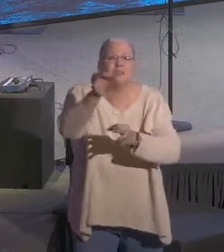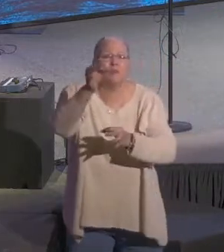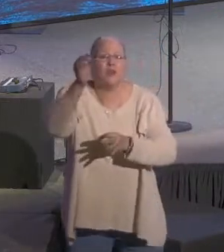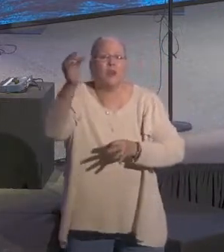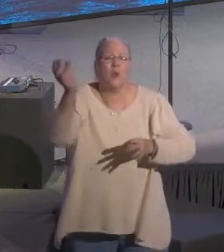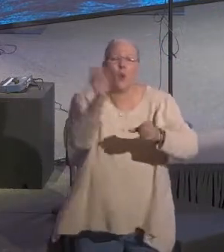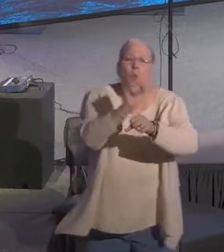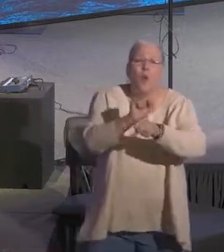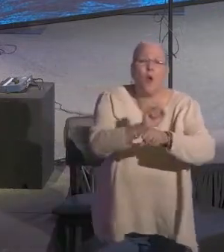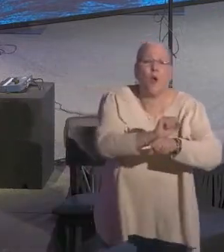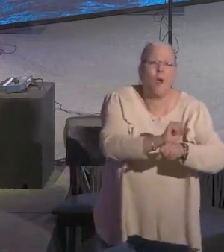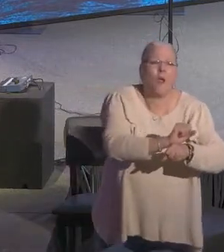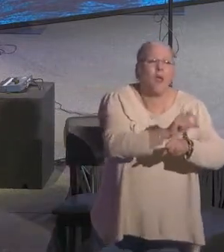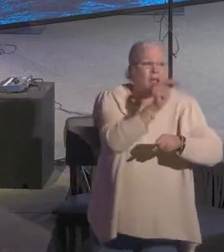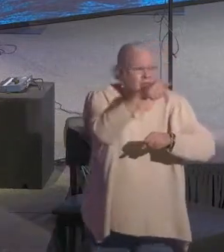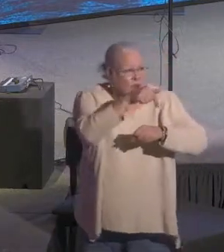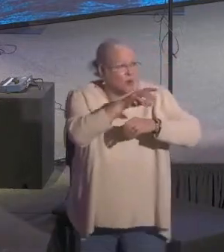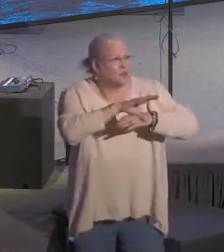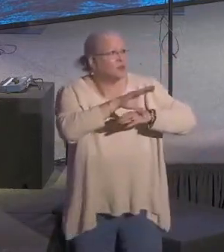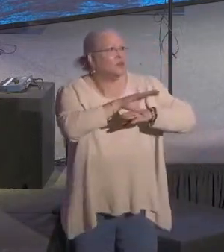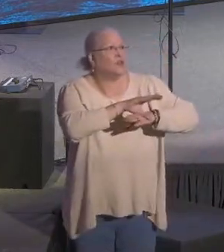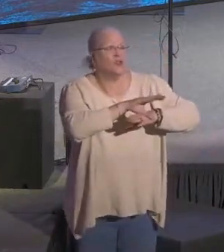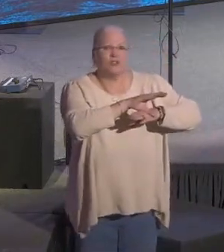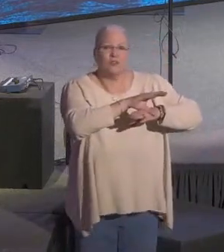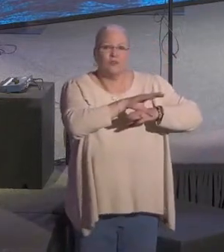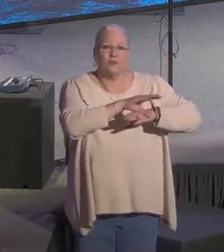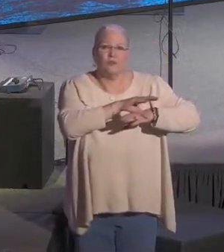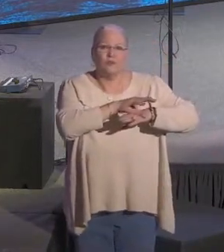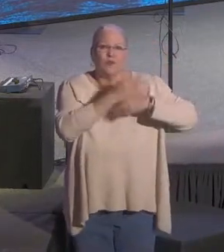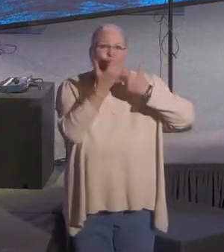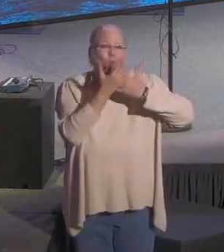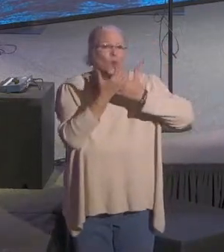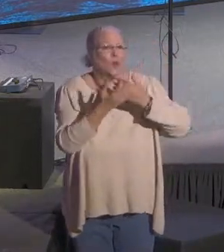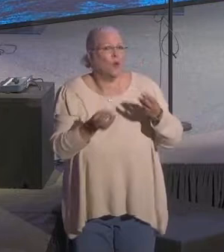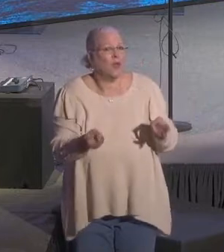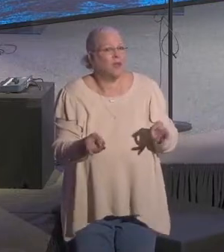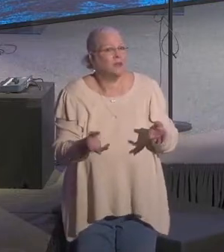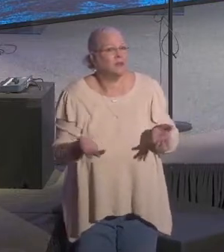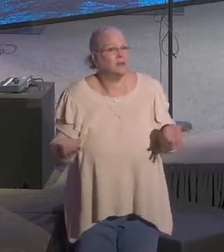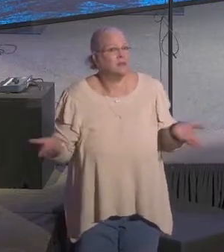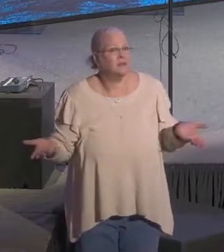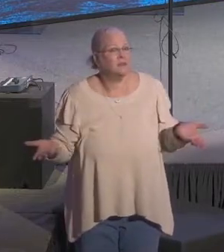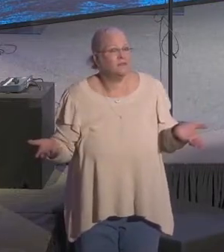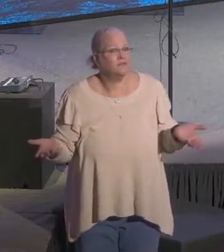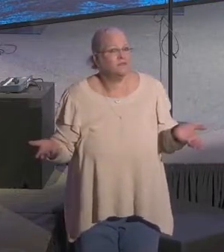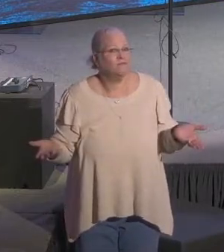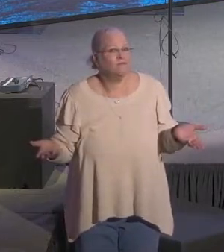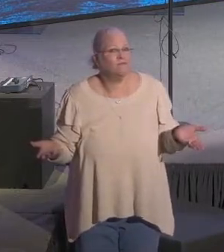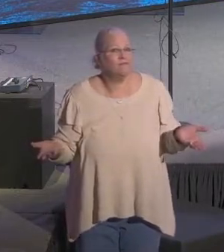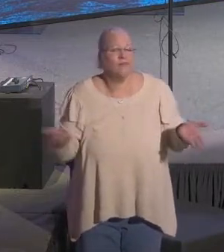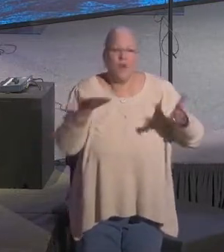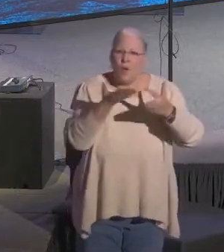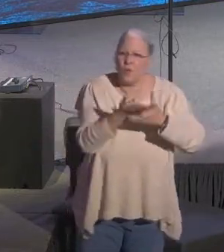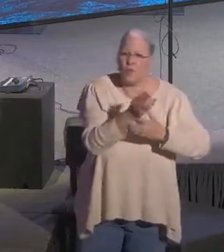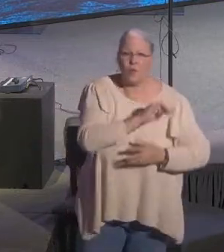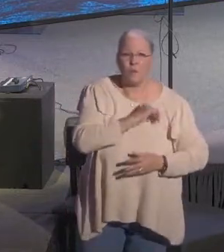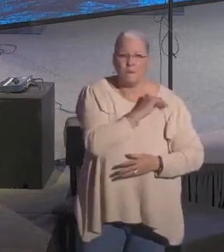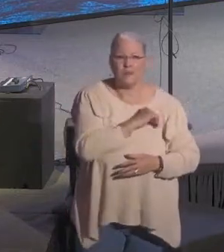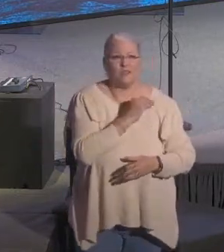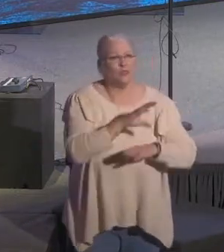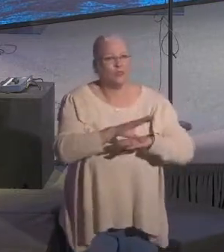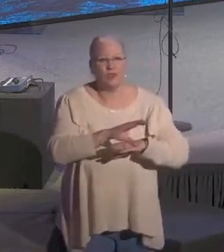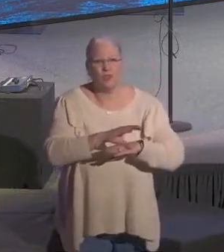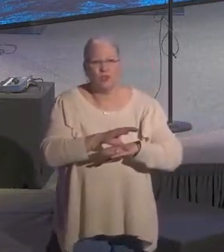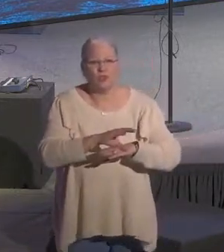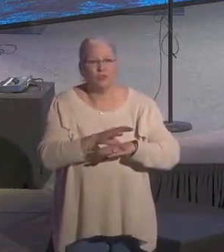anyone. We are not the truth. We are just bearers of the truth. Bearers of